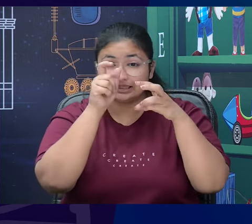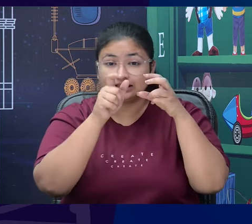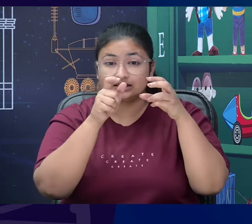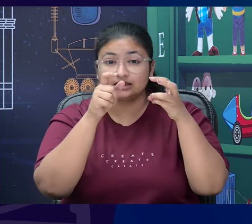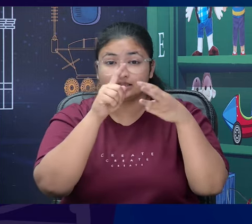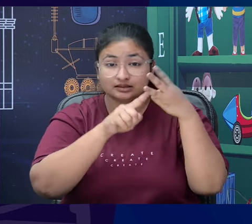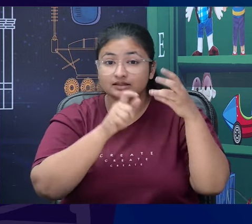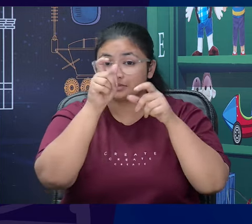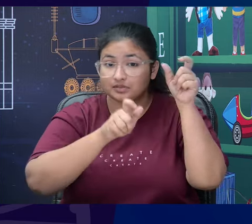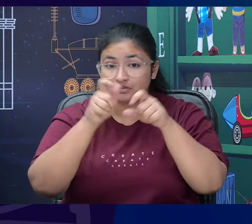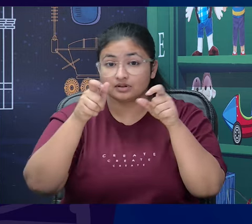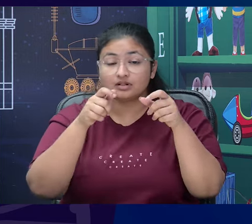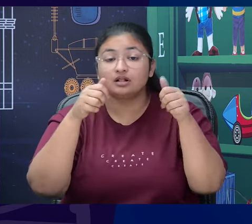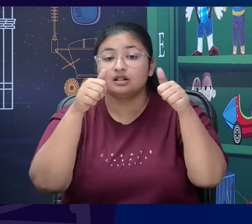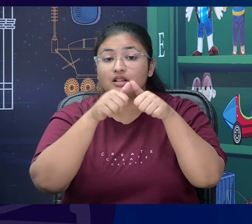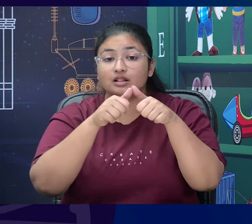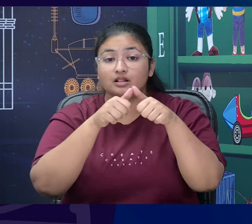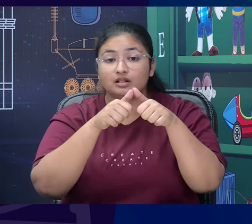the unconventional audible.